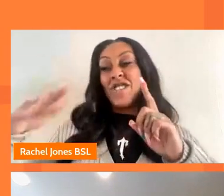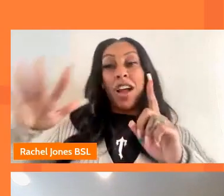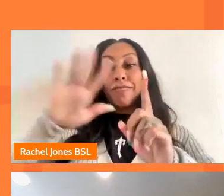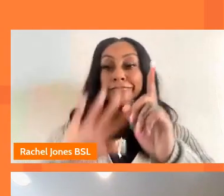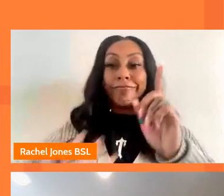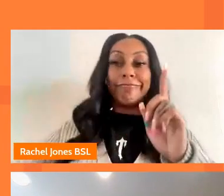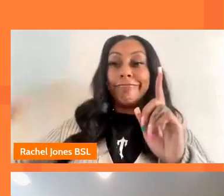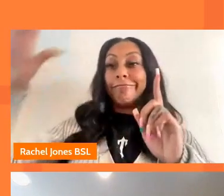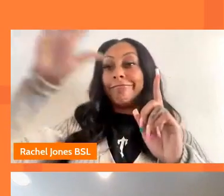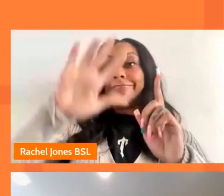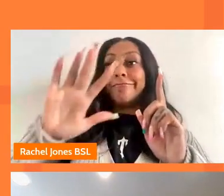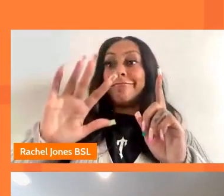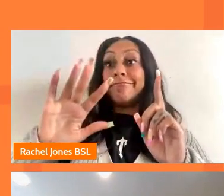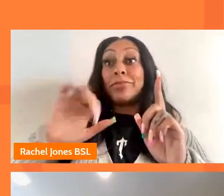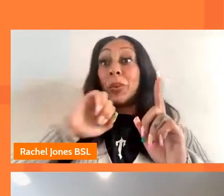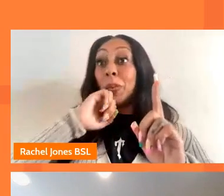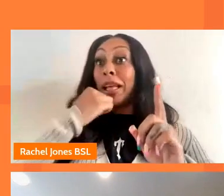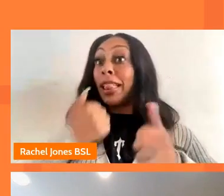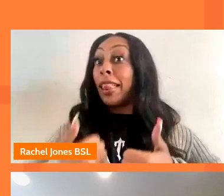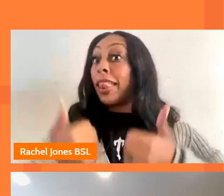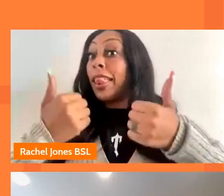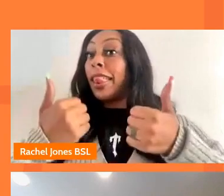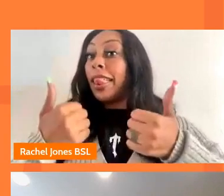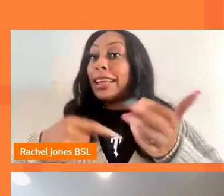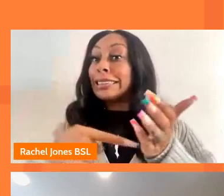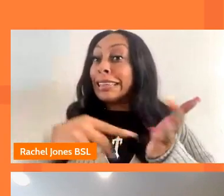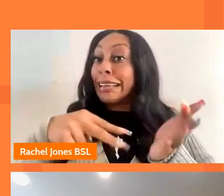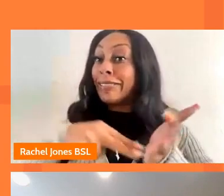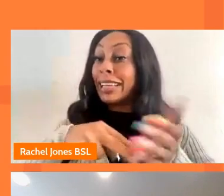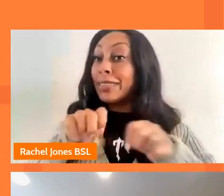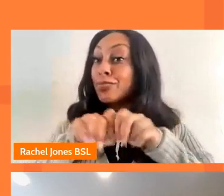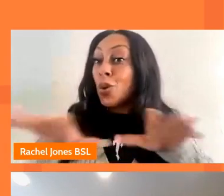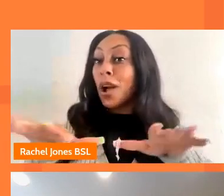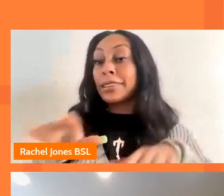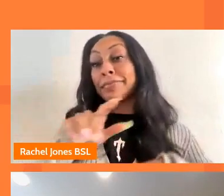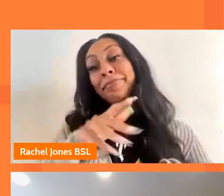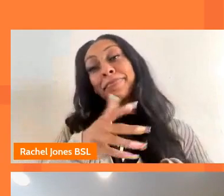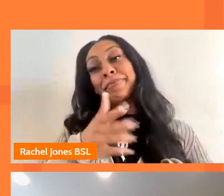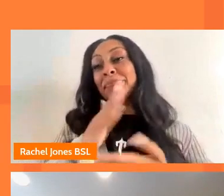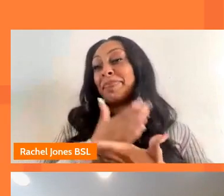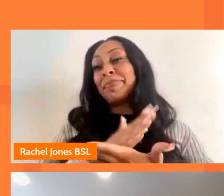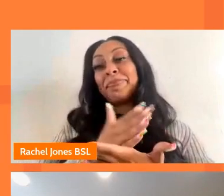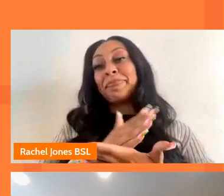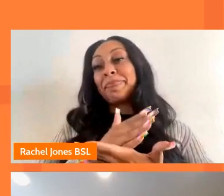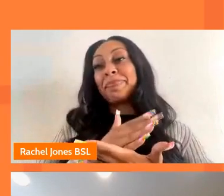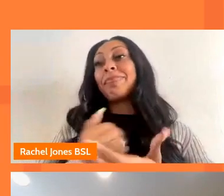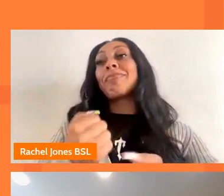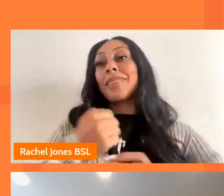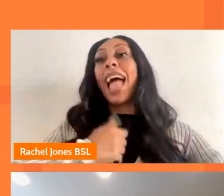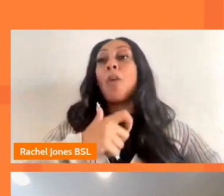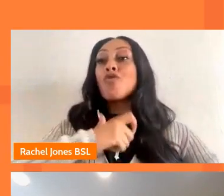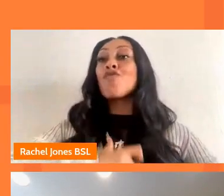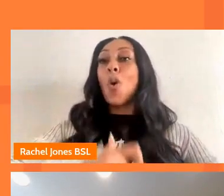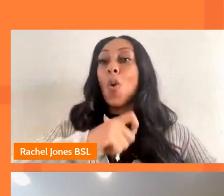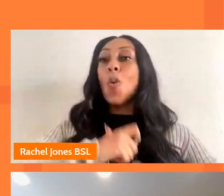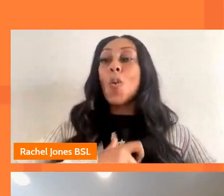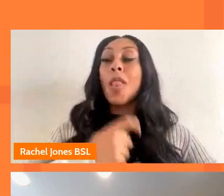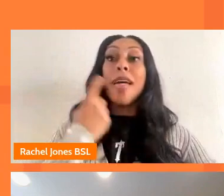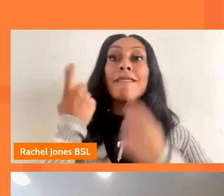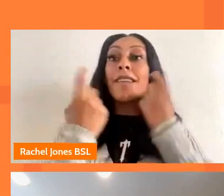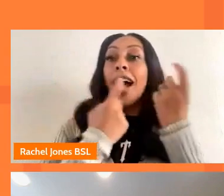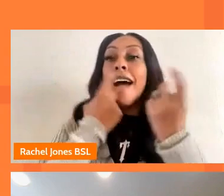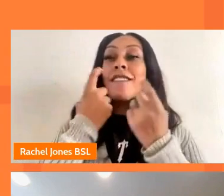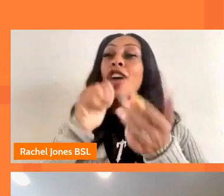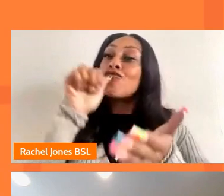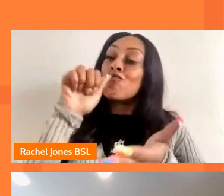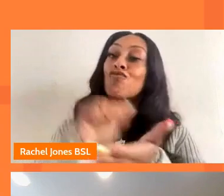place are are going to end up as pieces of broadcast tv so it's our role therefore to find those stories